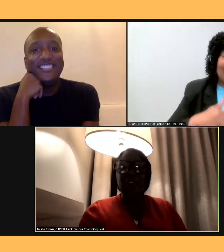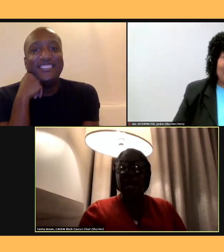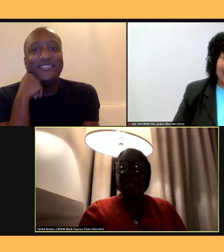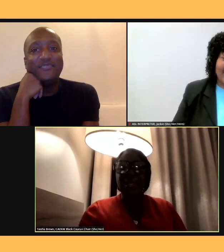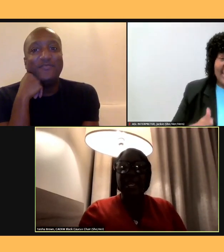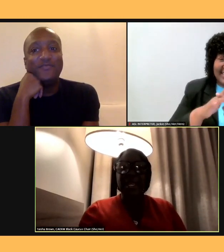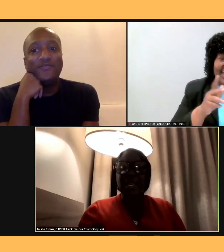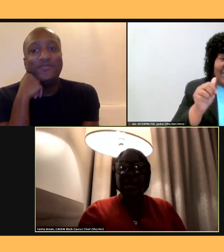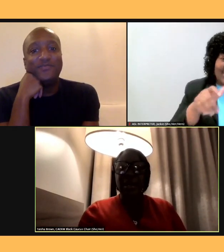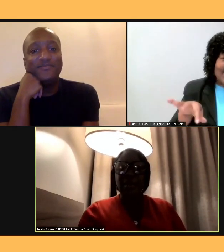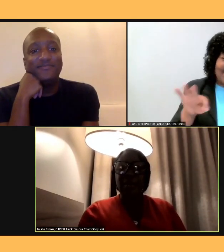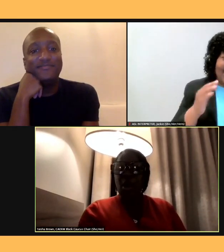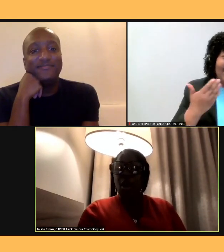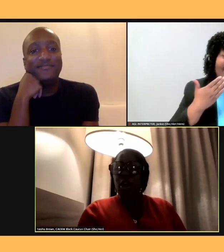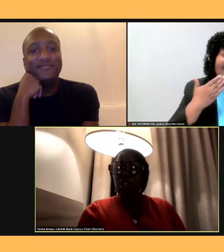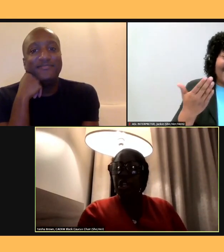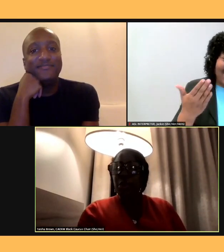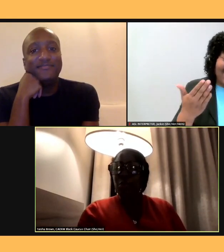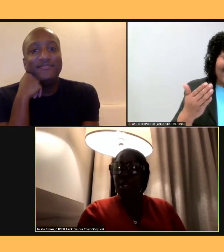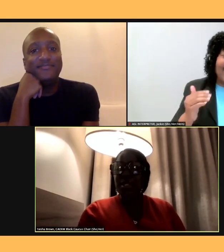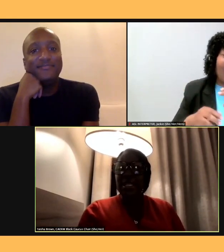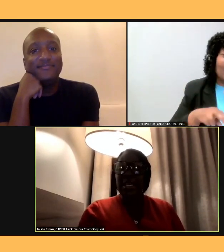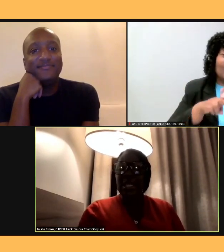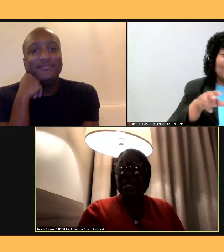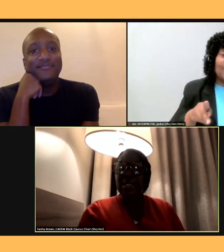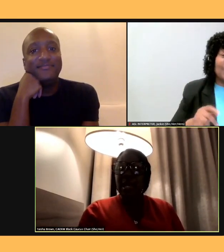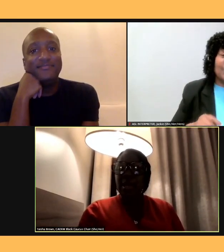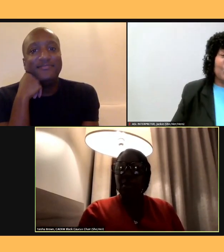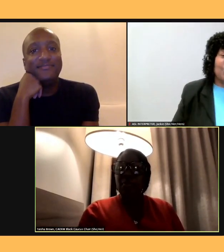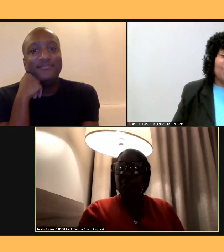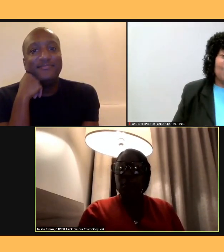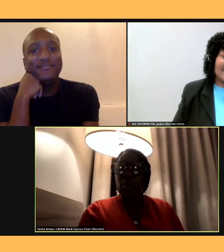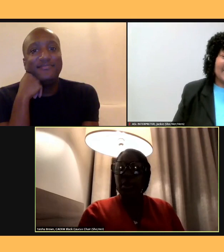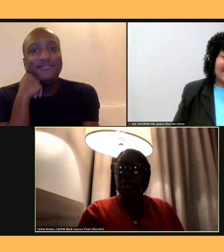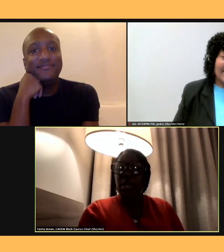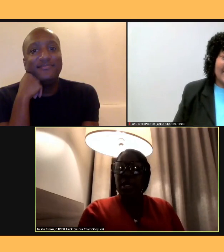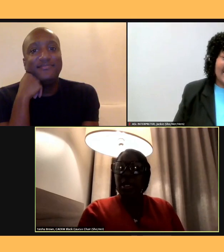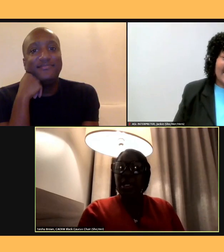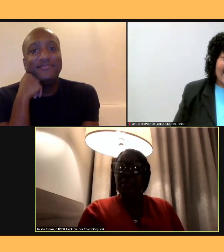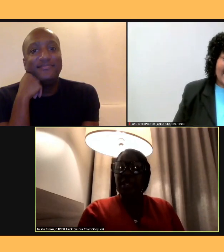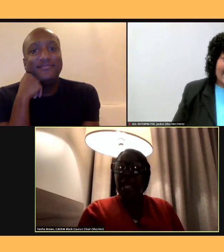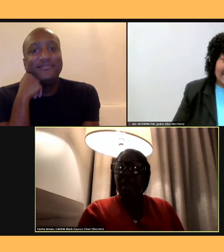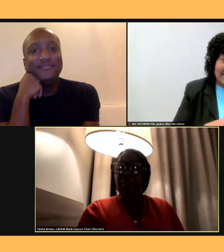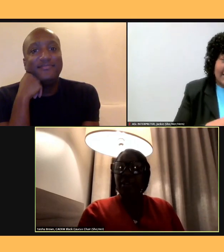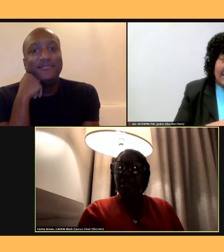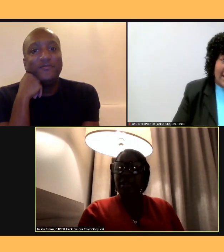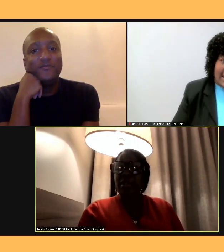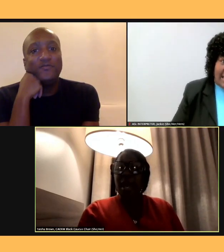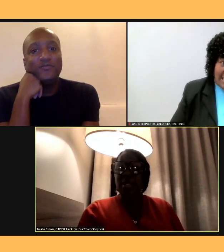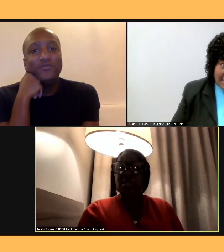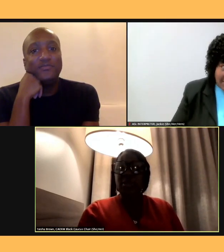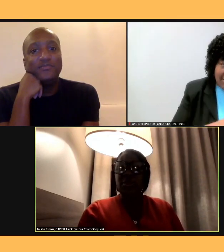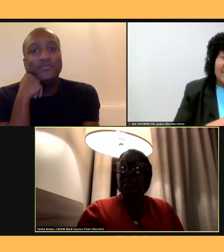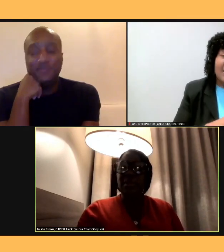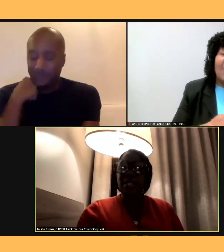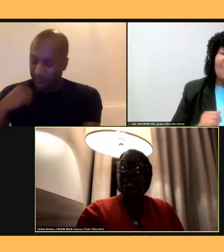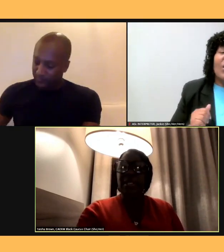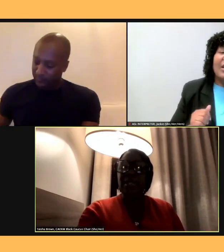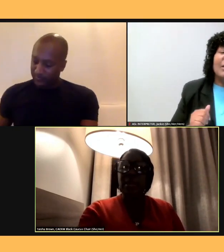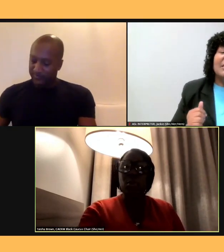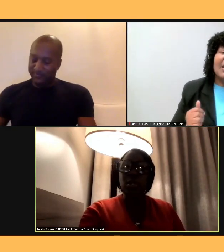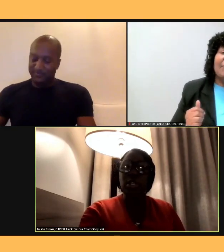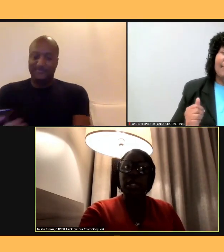our chair, Rusty Hicks, for even having the thought to do something like this. I really